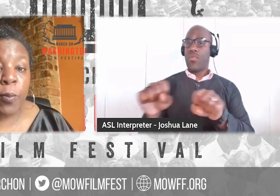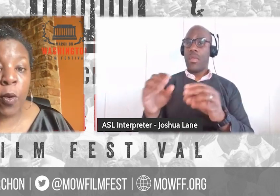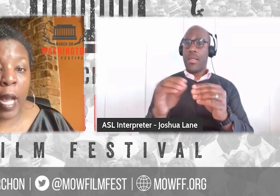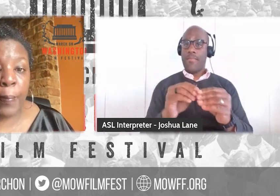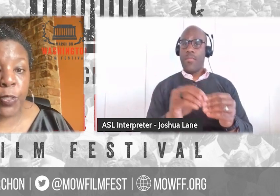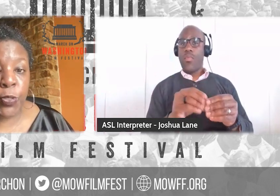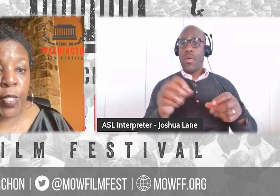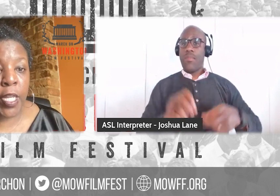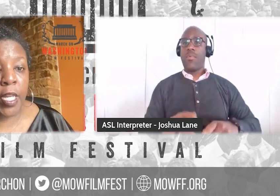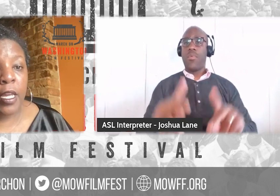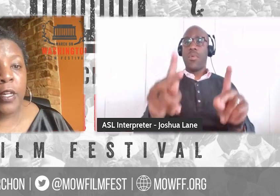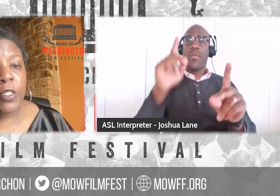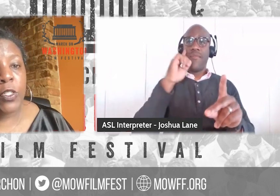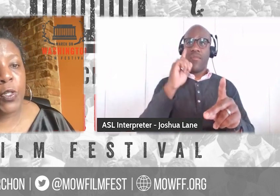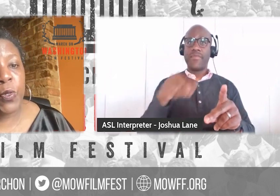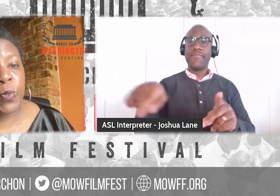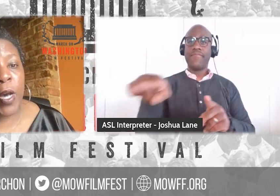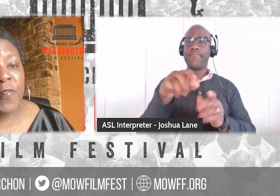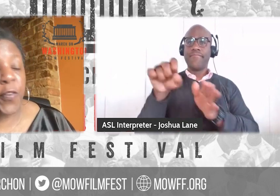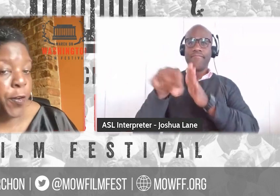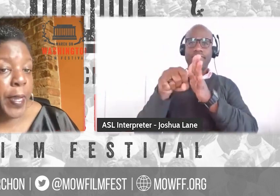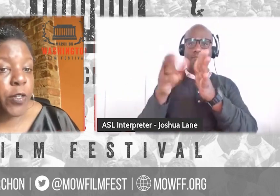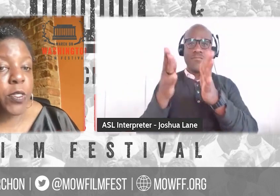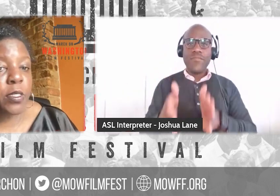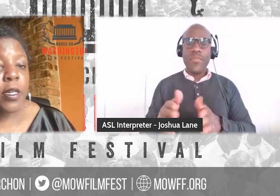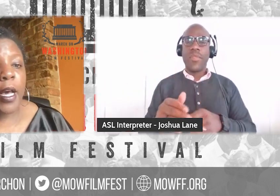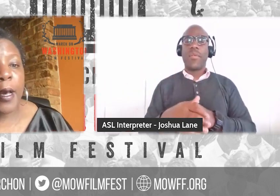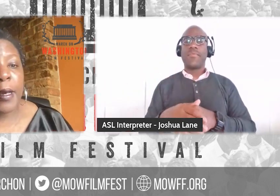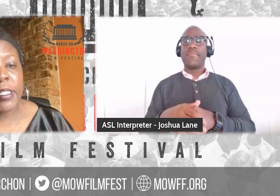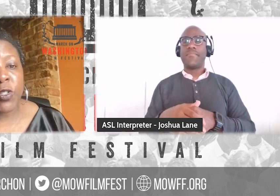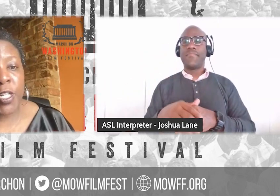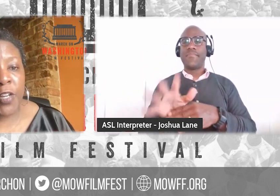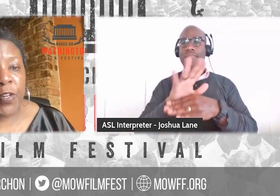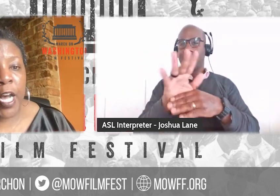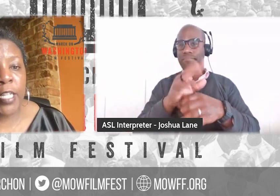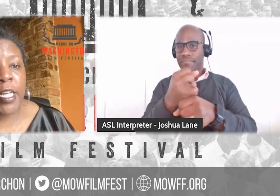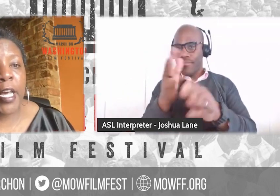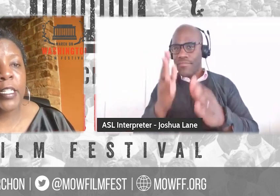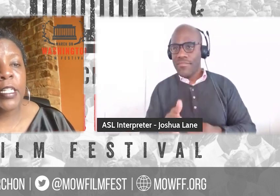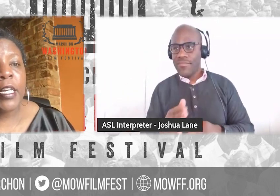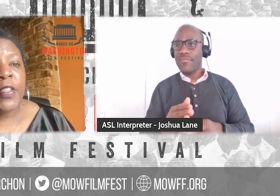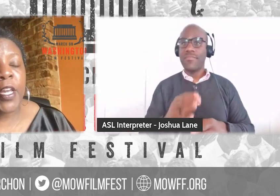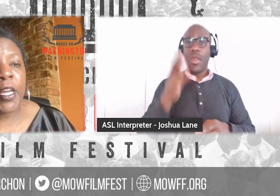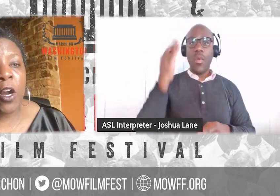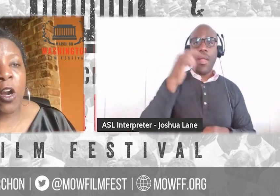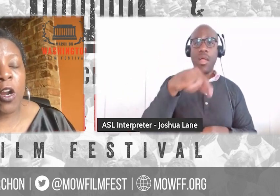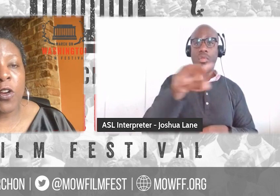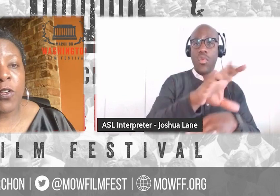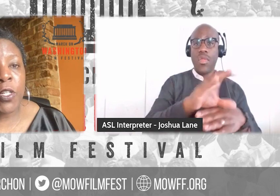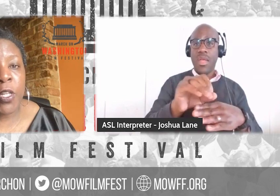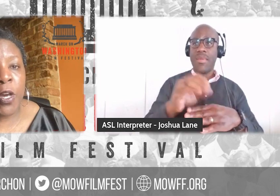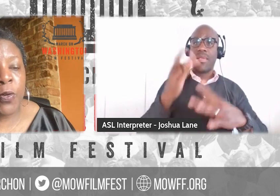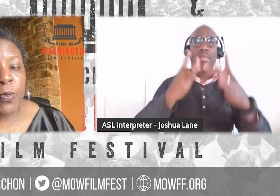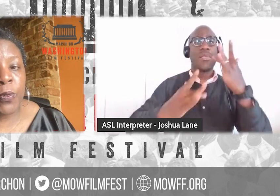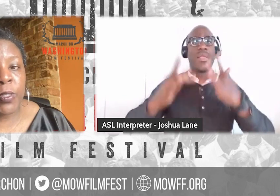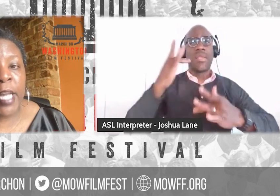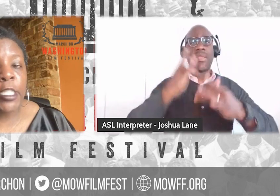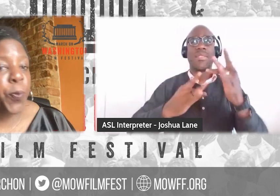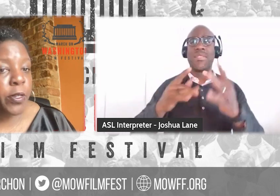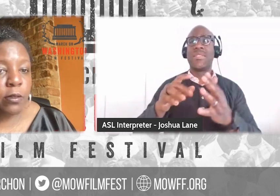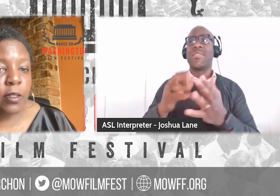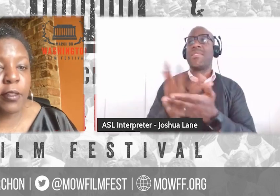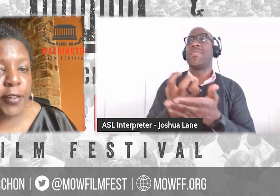potentially more opportunity for filmmakers because they're looking for content. They are, you know,